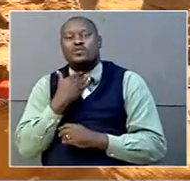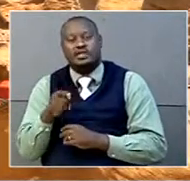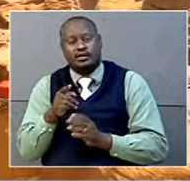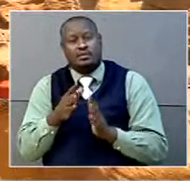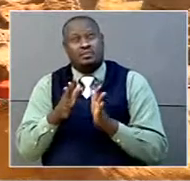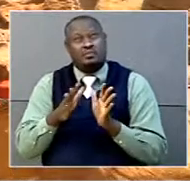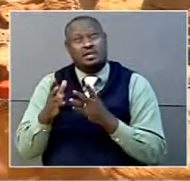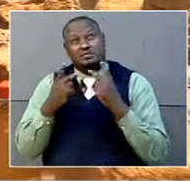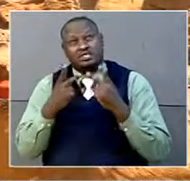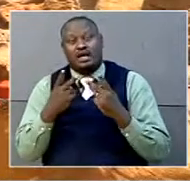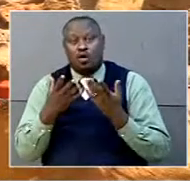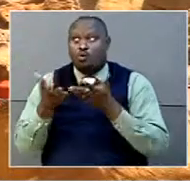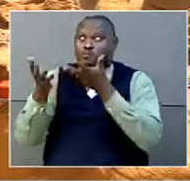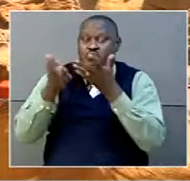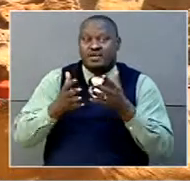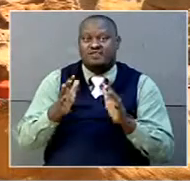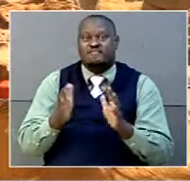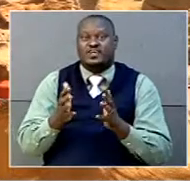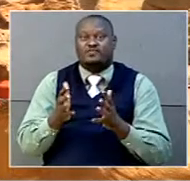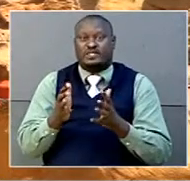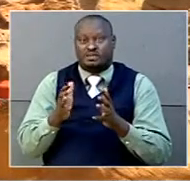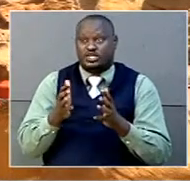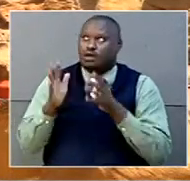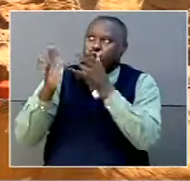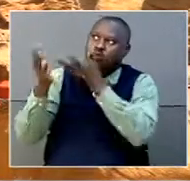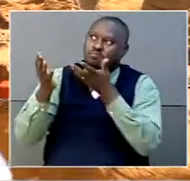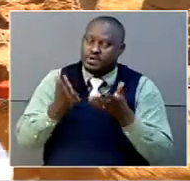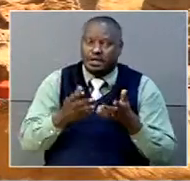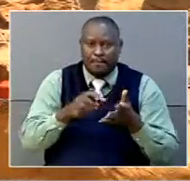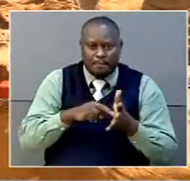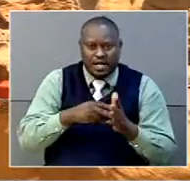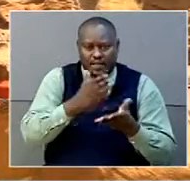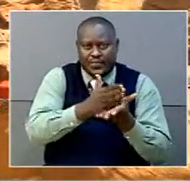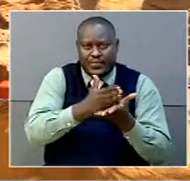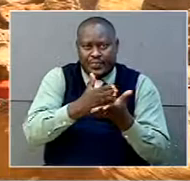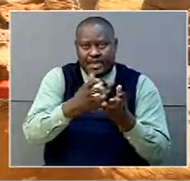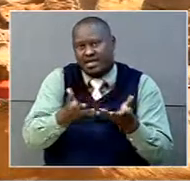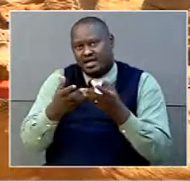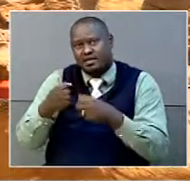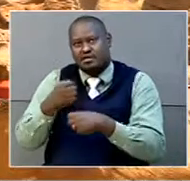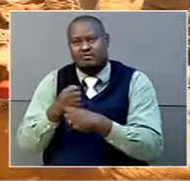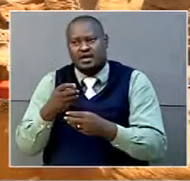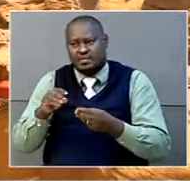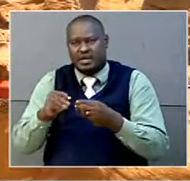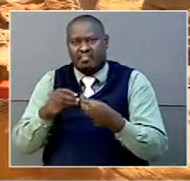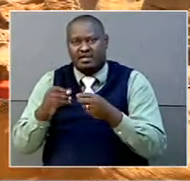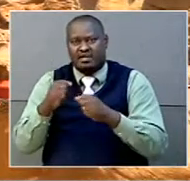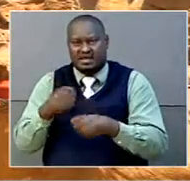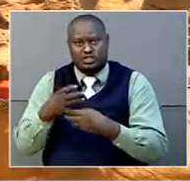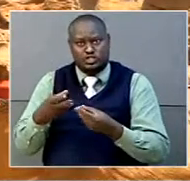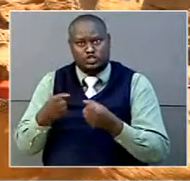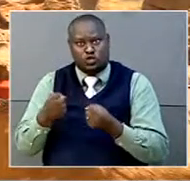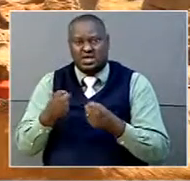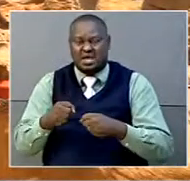exploring investing in extruder where we can convert this plastic into lumber from which you can make benches, you can make chairs,